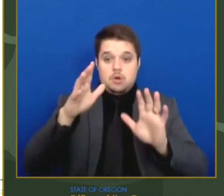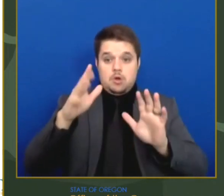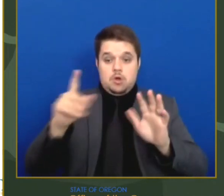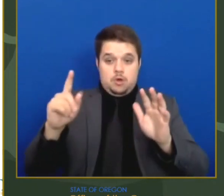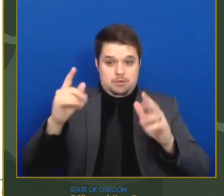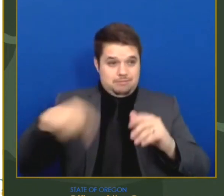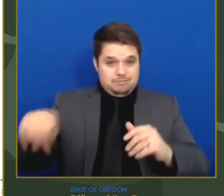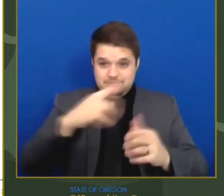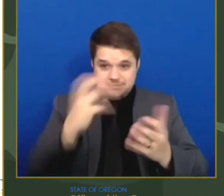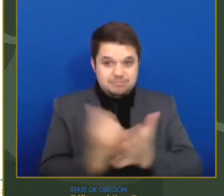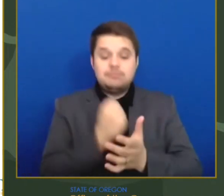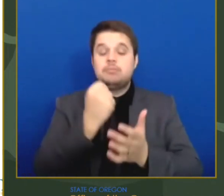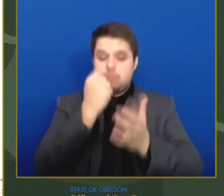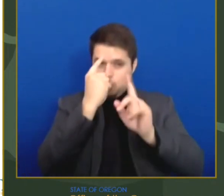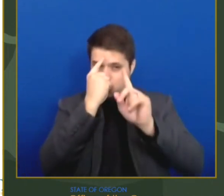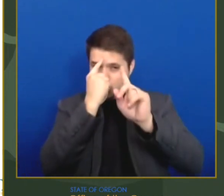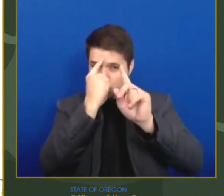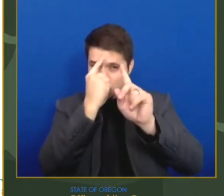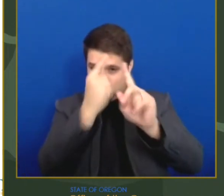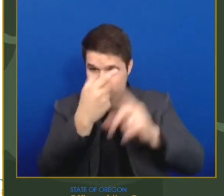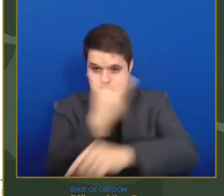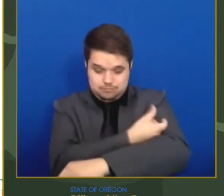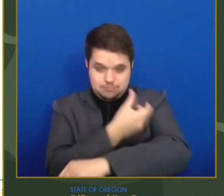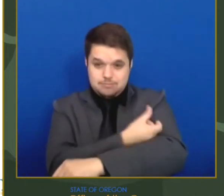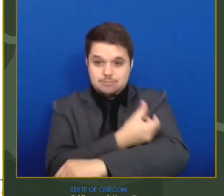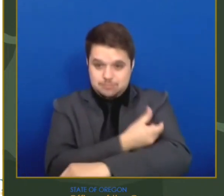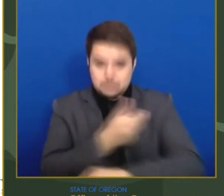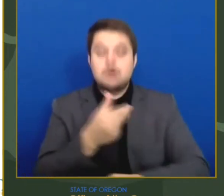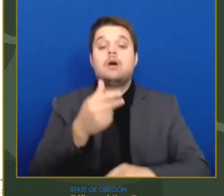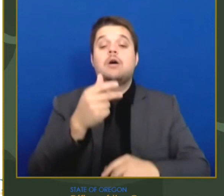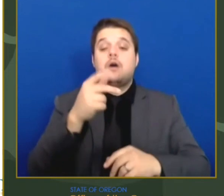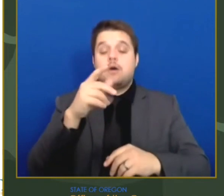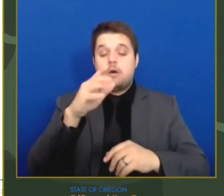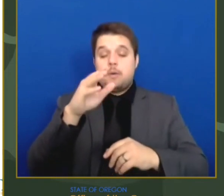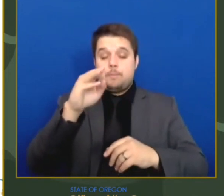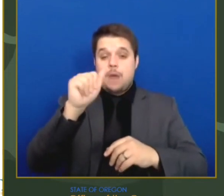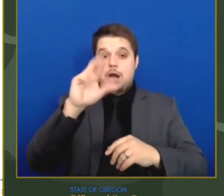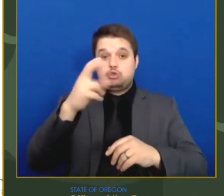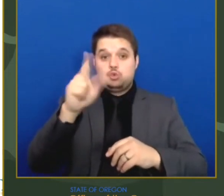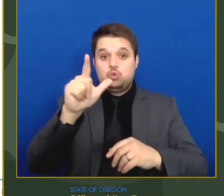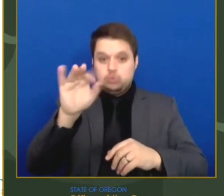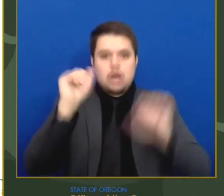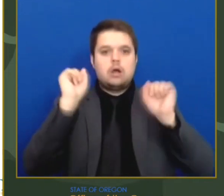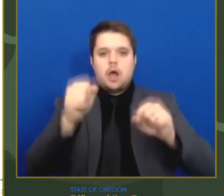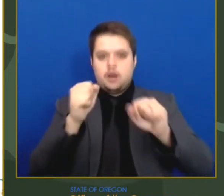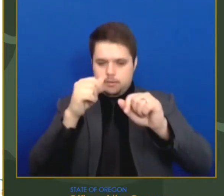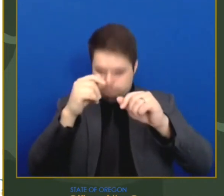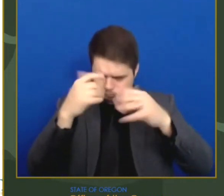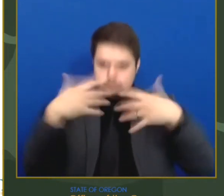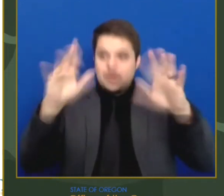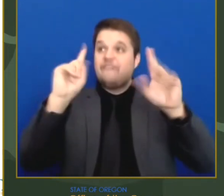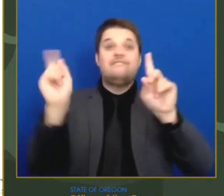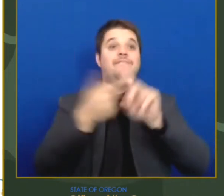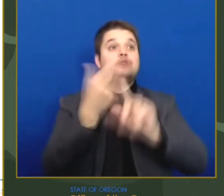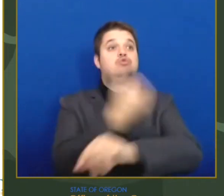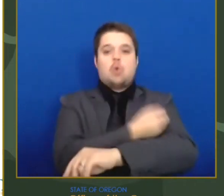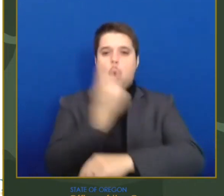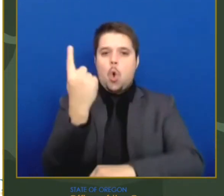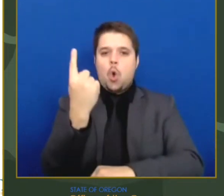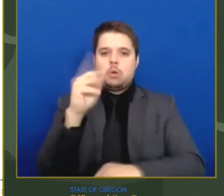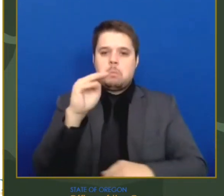77% of all currently eligible people, from healthcare workers to first responders, to nursing home residents, teachers,